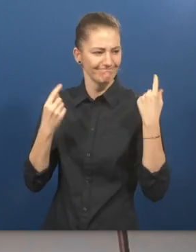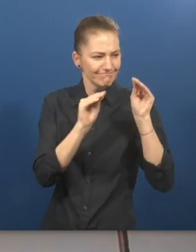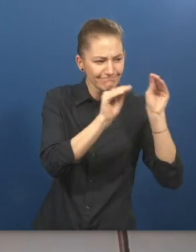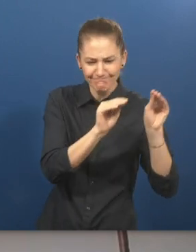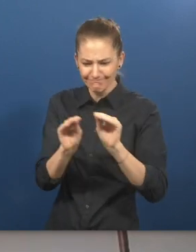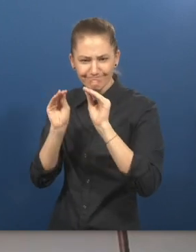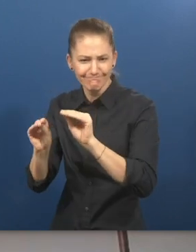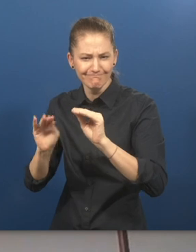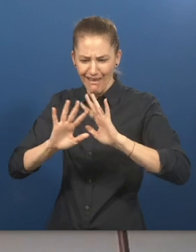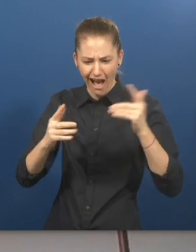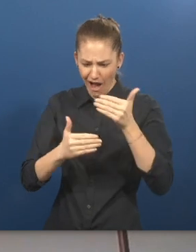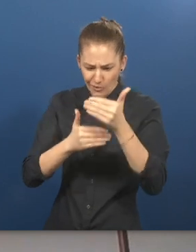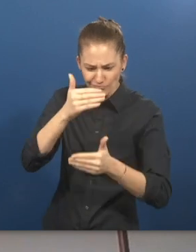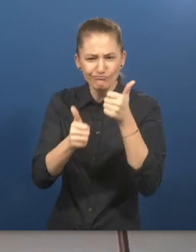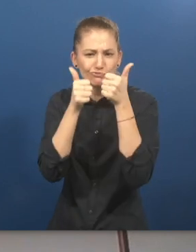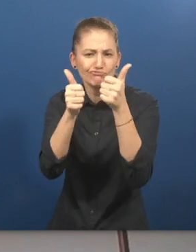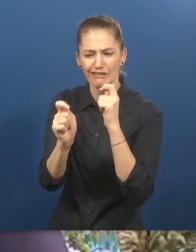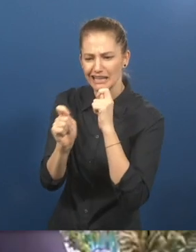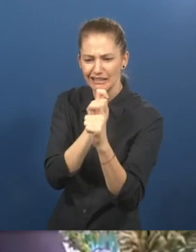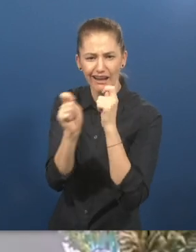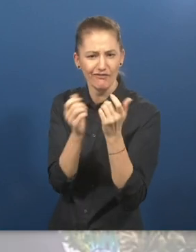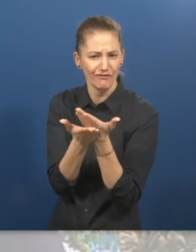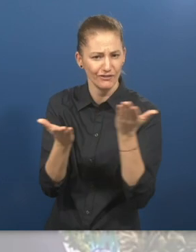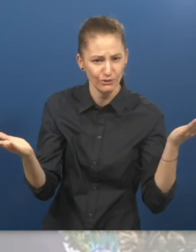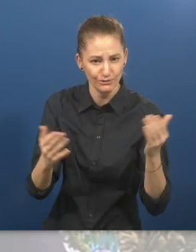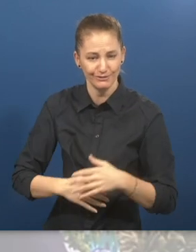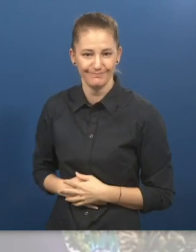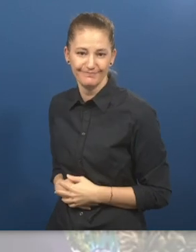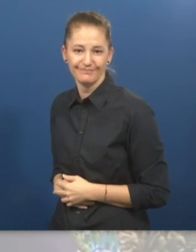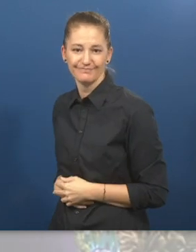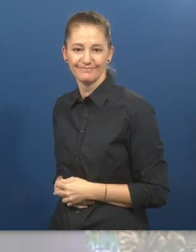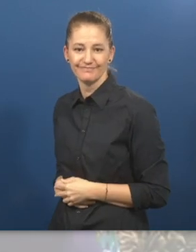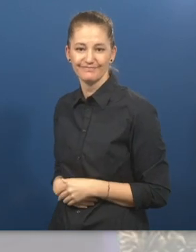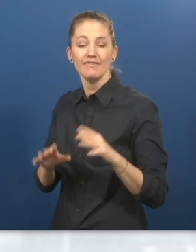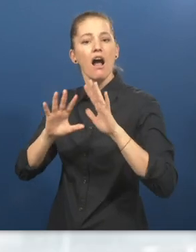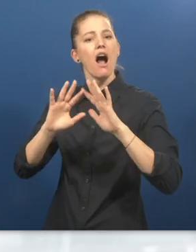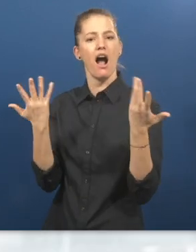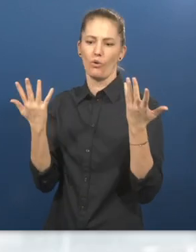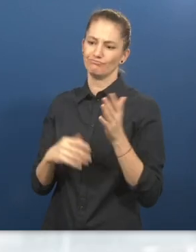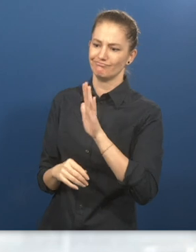and employers on how to conduct the interview. How did this solution change your life?